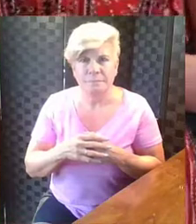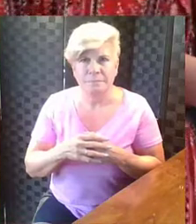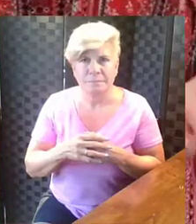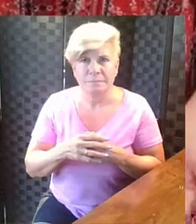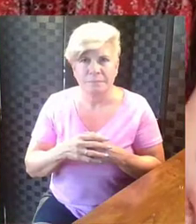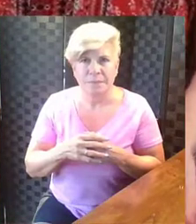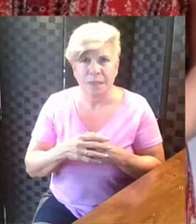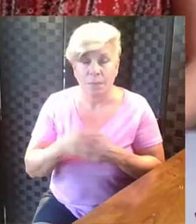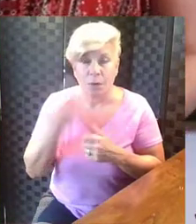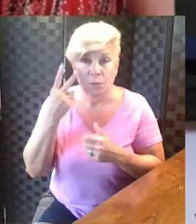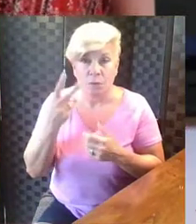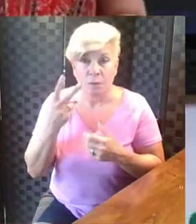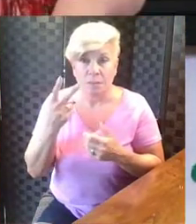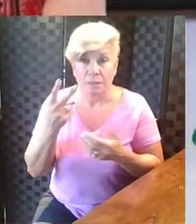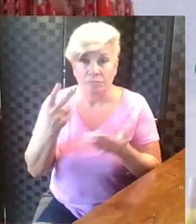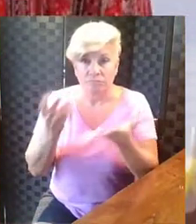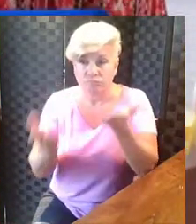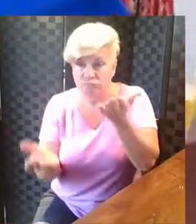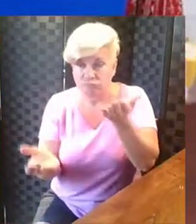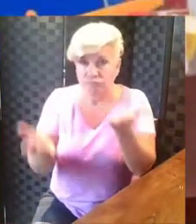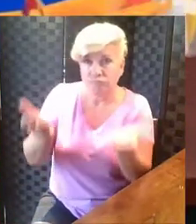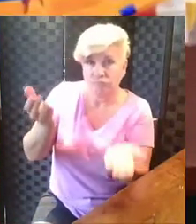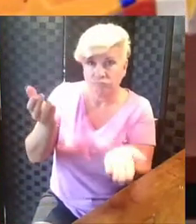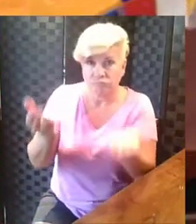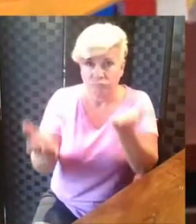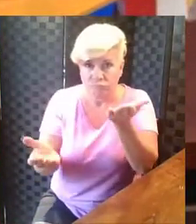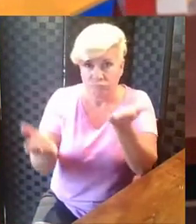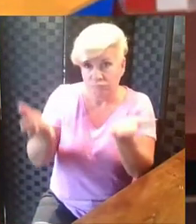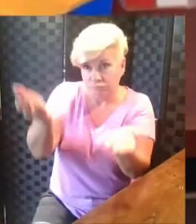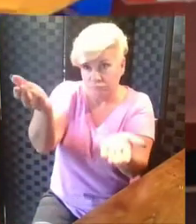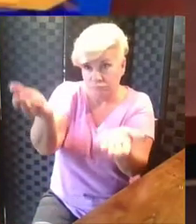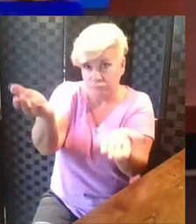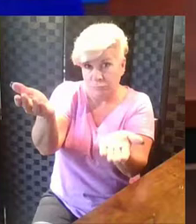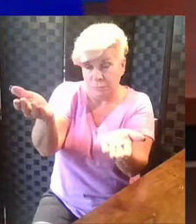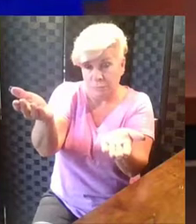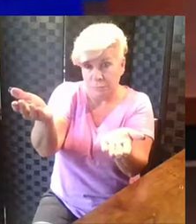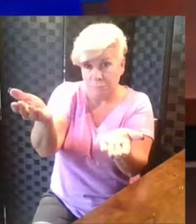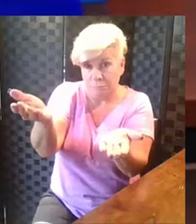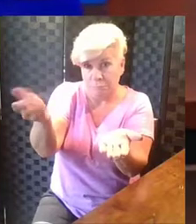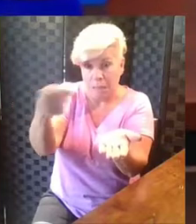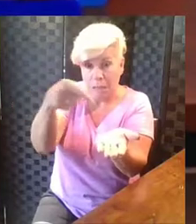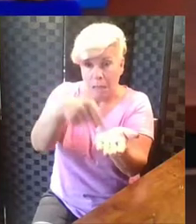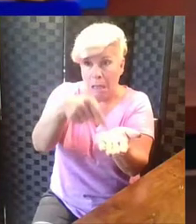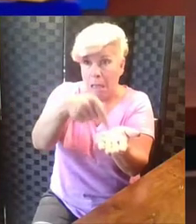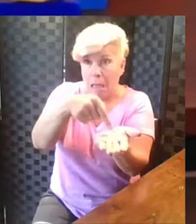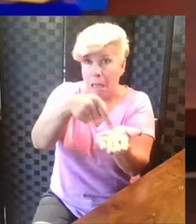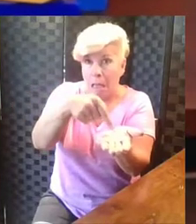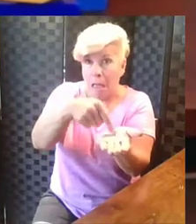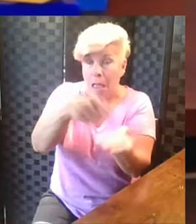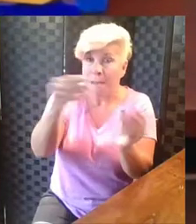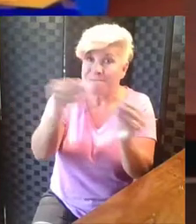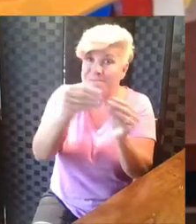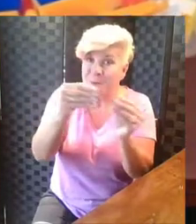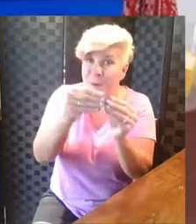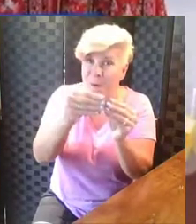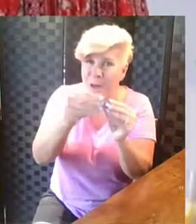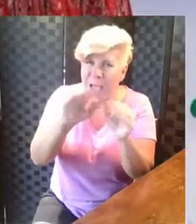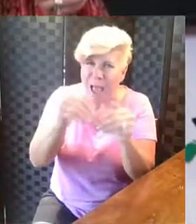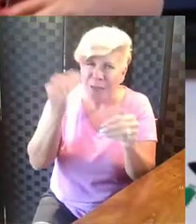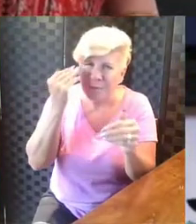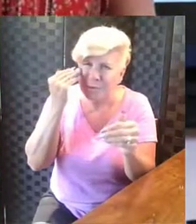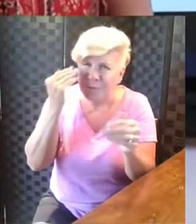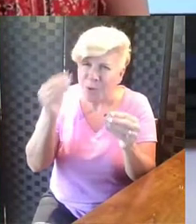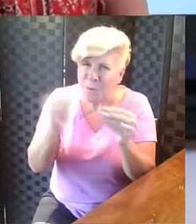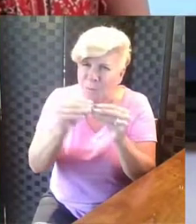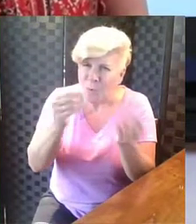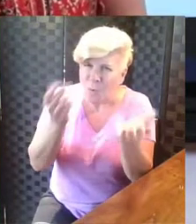Well just by looking at it you're probably telling me through your TV, there's more on this side. How can you tell there's more?